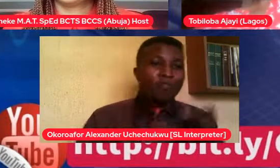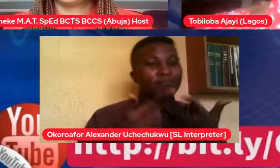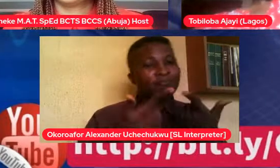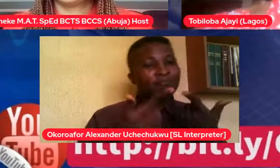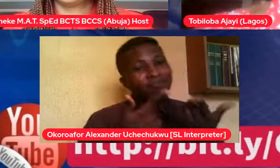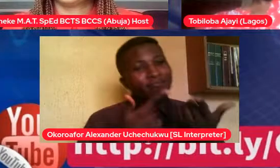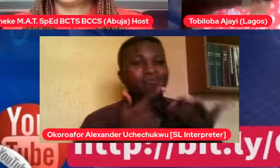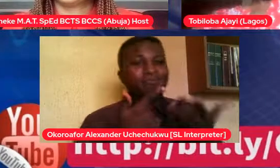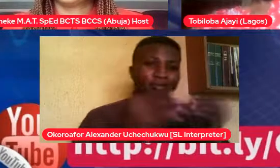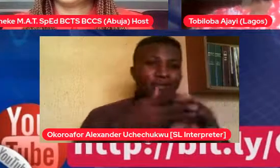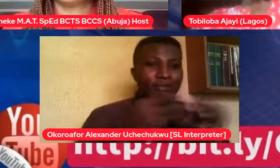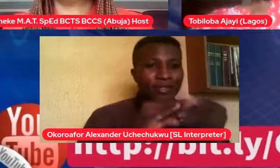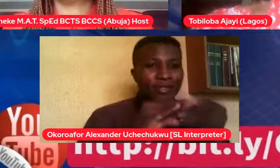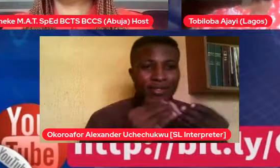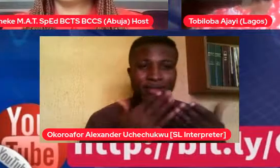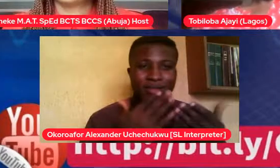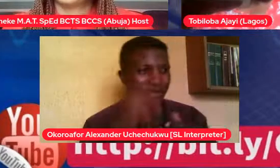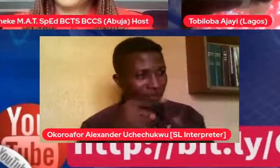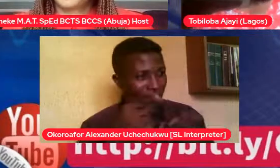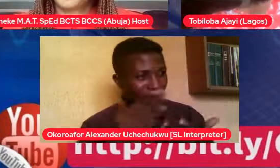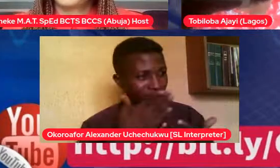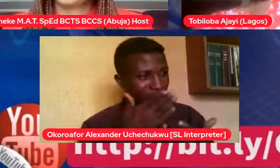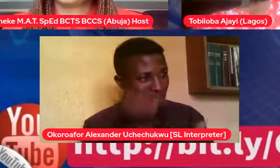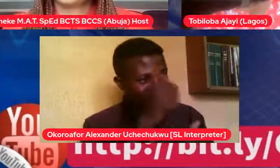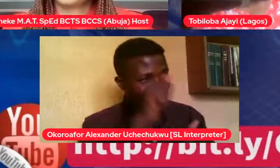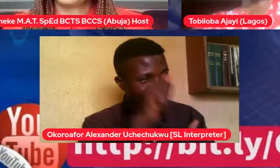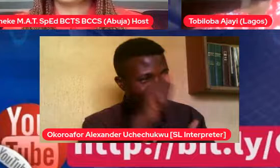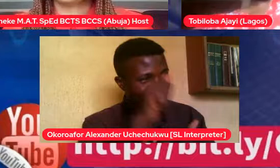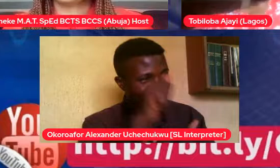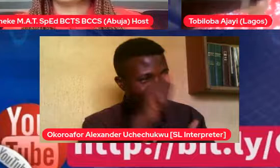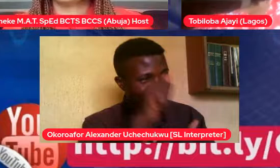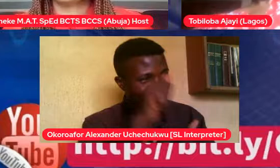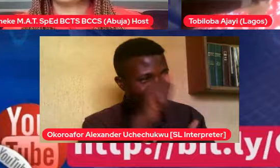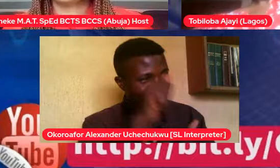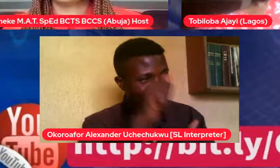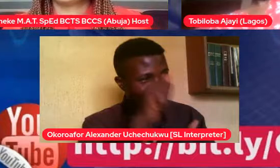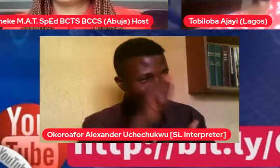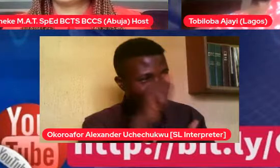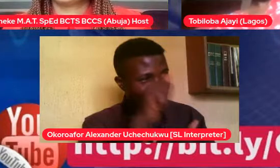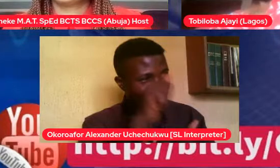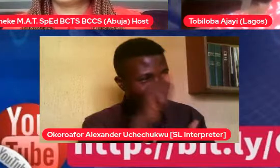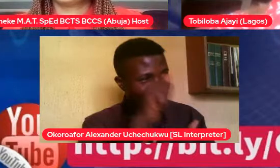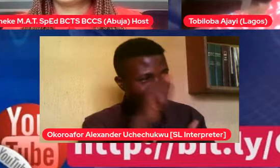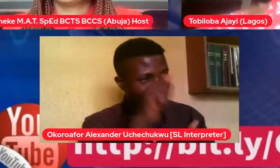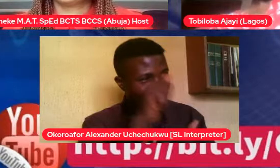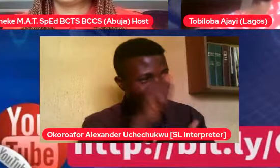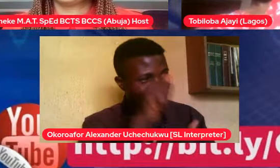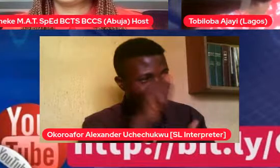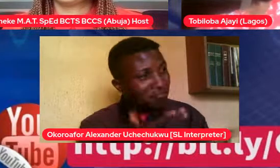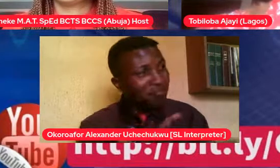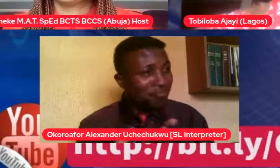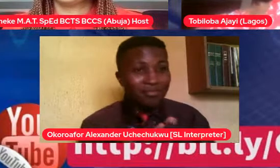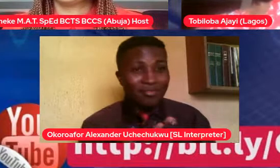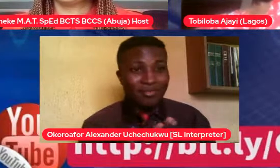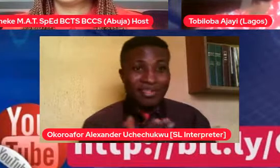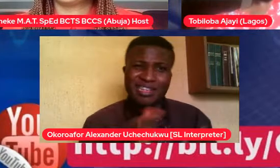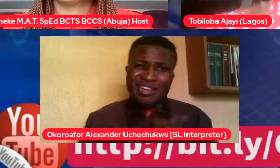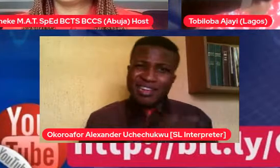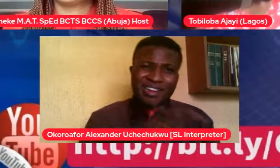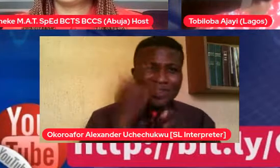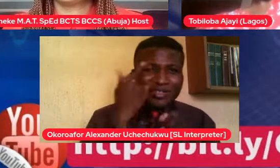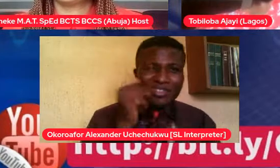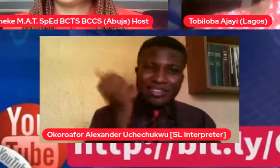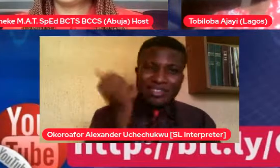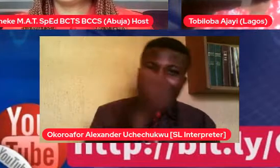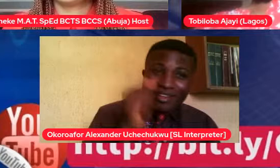was ever a boy I crushed on that my dad didn't know about. Like, he would be like, okay, so, but you know, if we tell your mother now, she's going to have a typical Nigerian mother